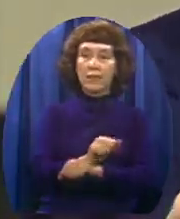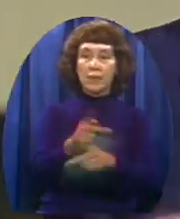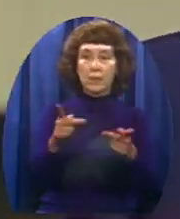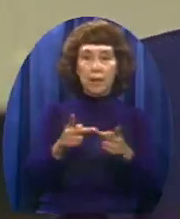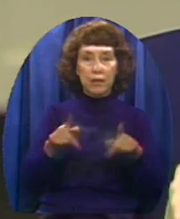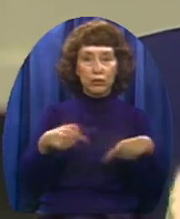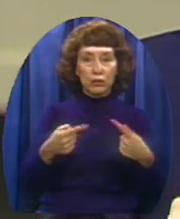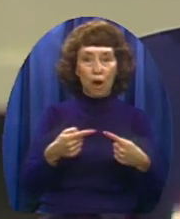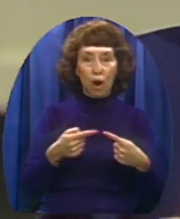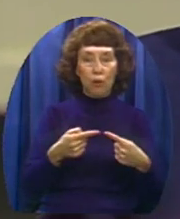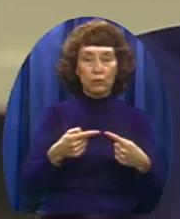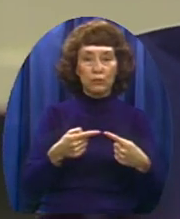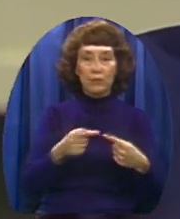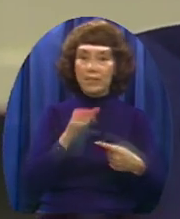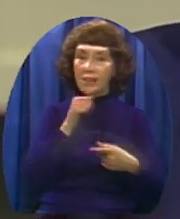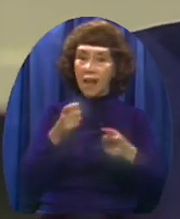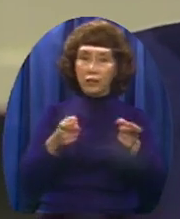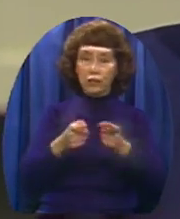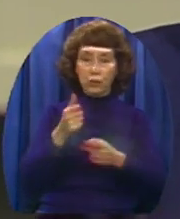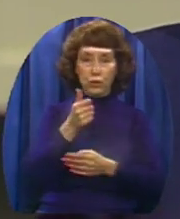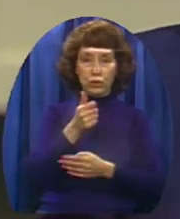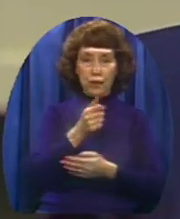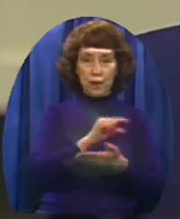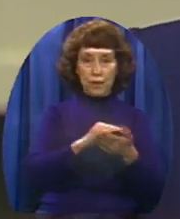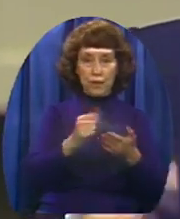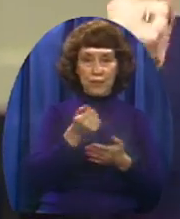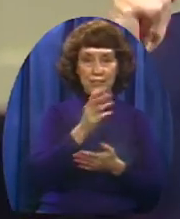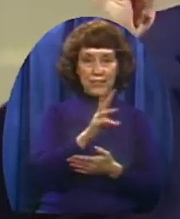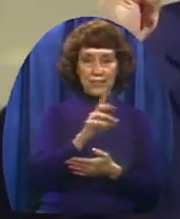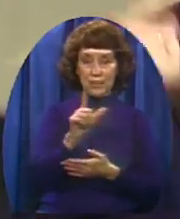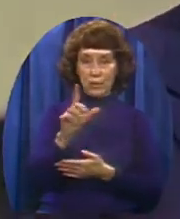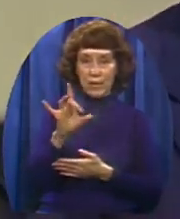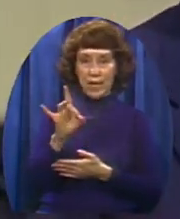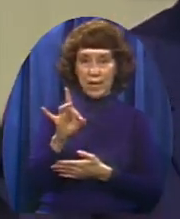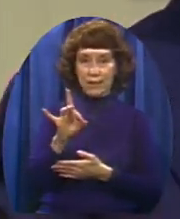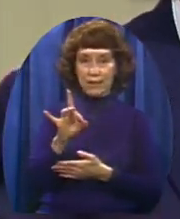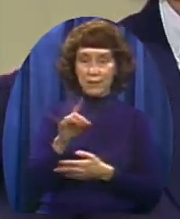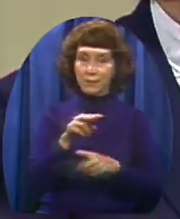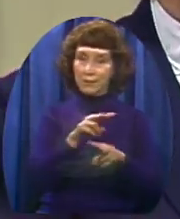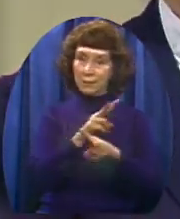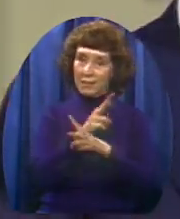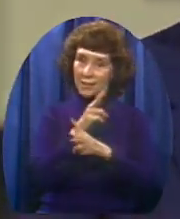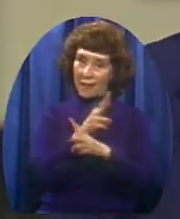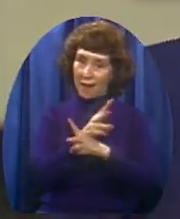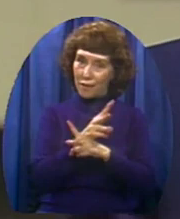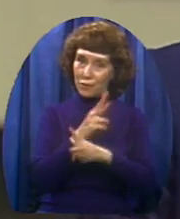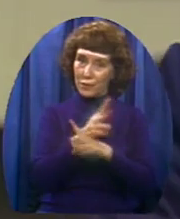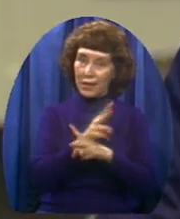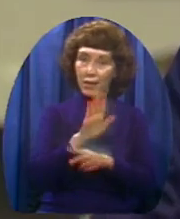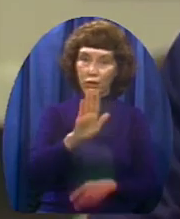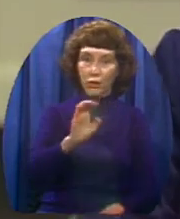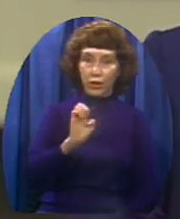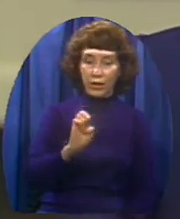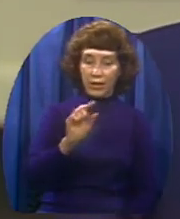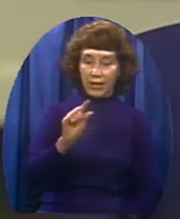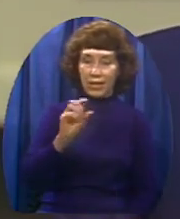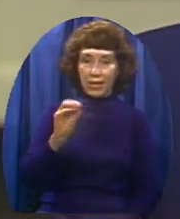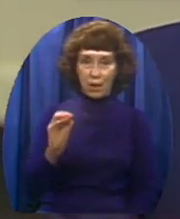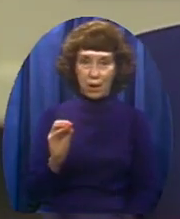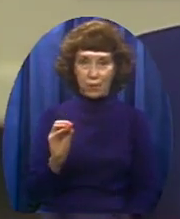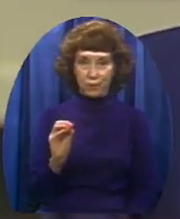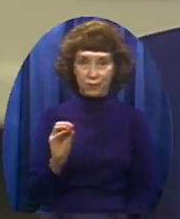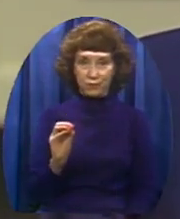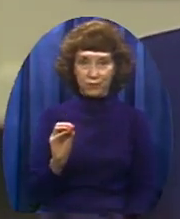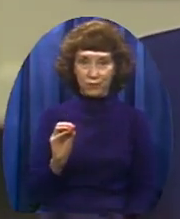Here we have it Verses 16 and 28 Watch out for that ego I thank God for my wife and three